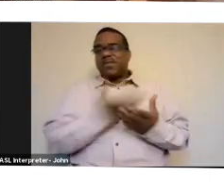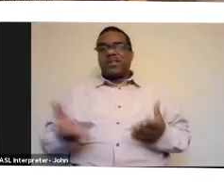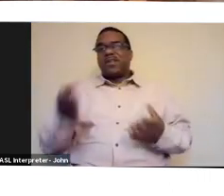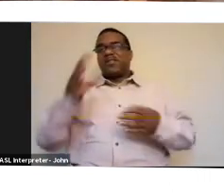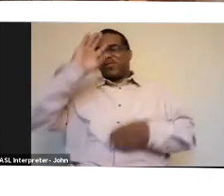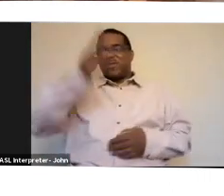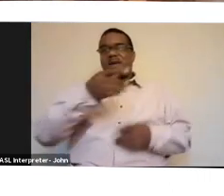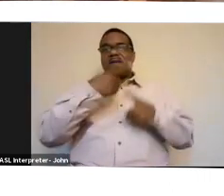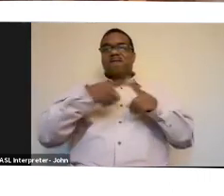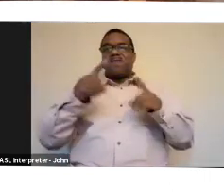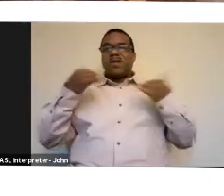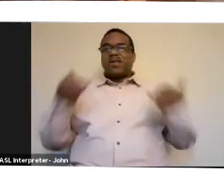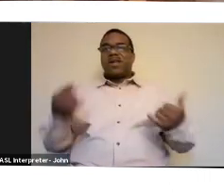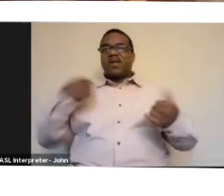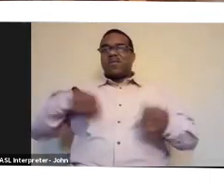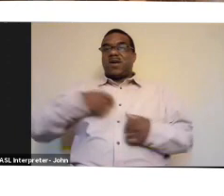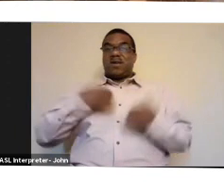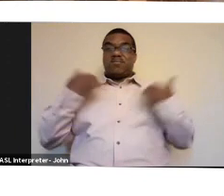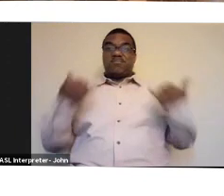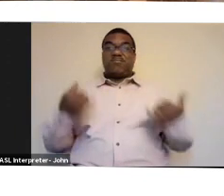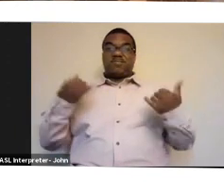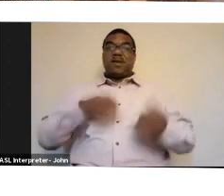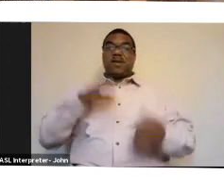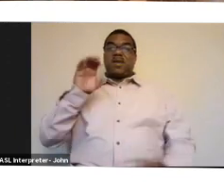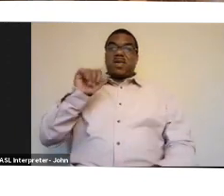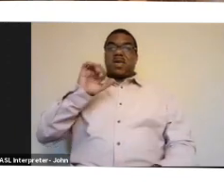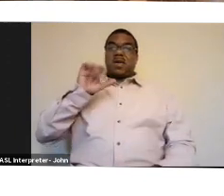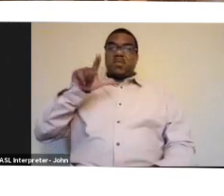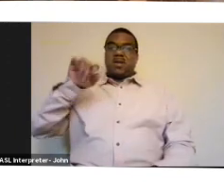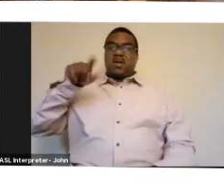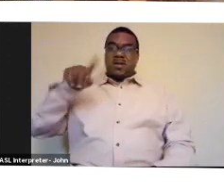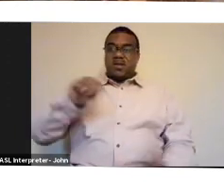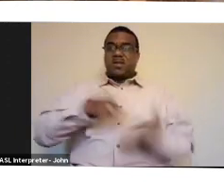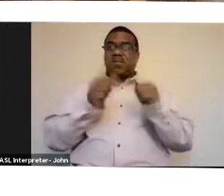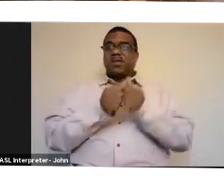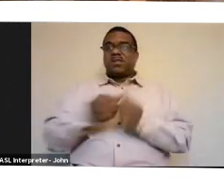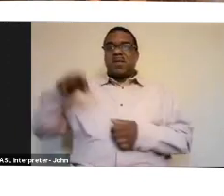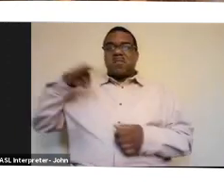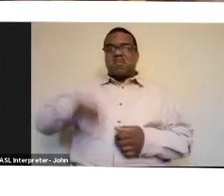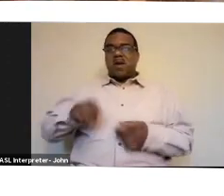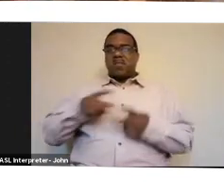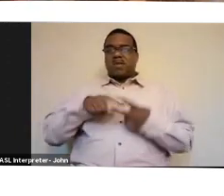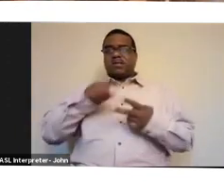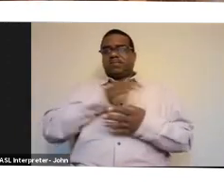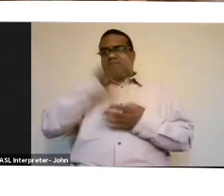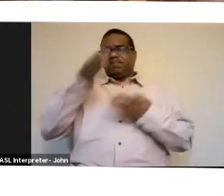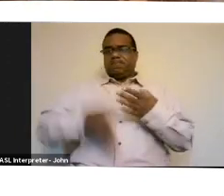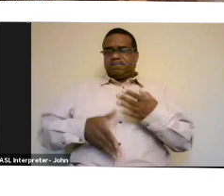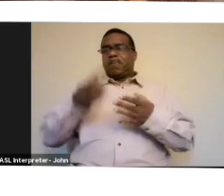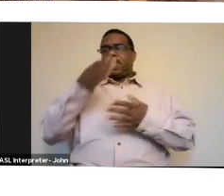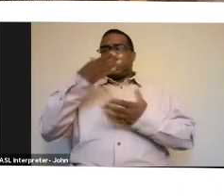current capitalist model, which is extractive, flows of profits and finished goods go to the West,